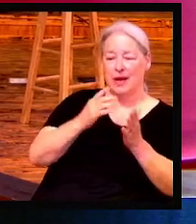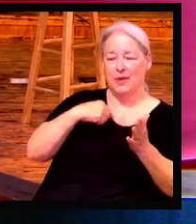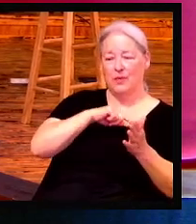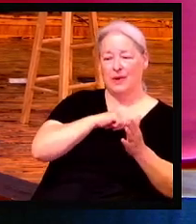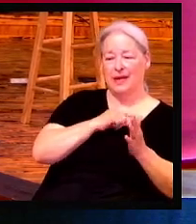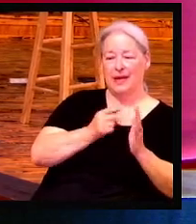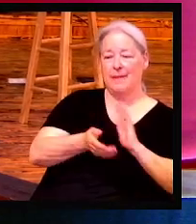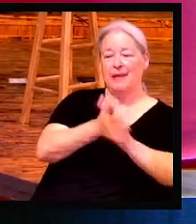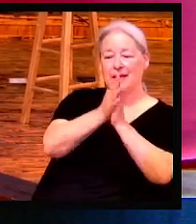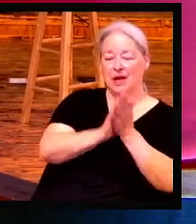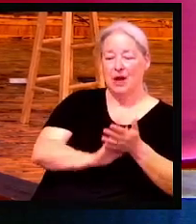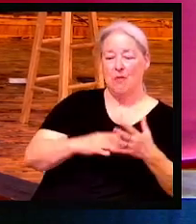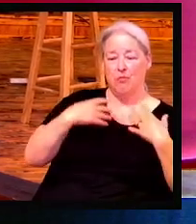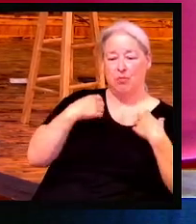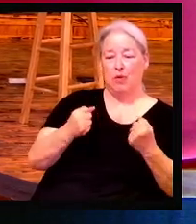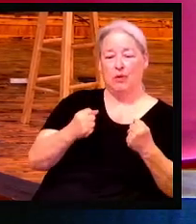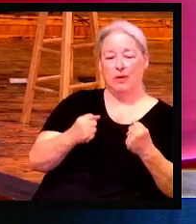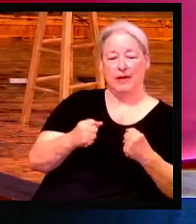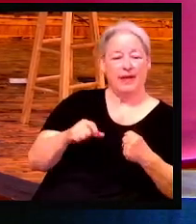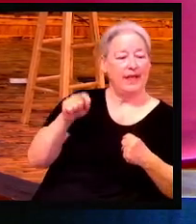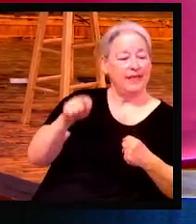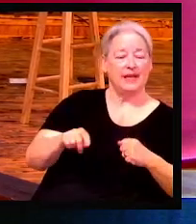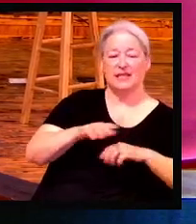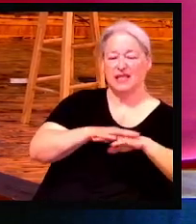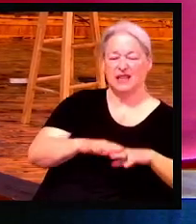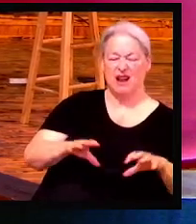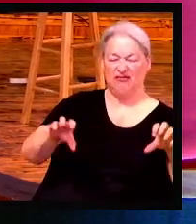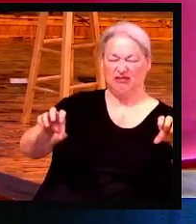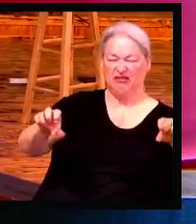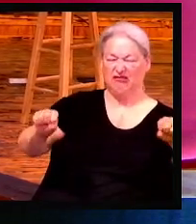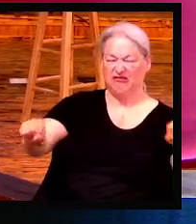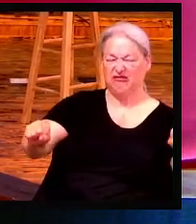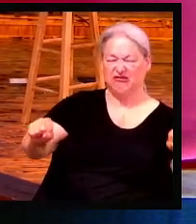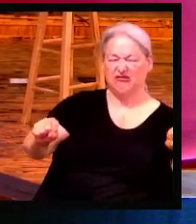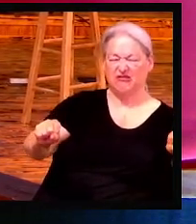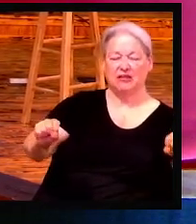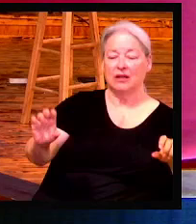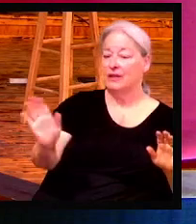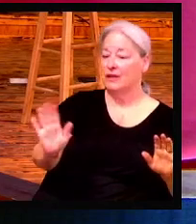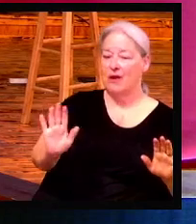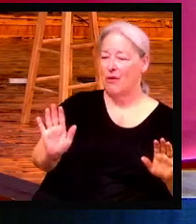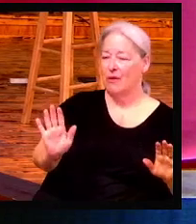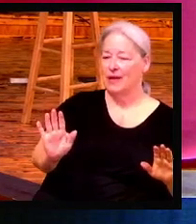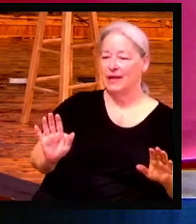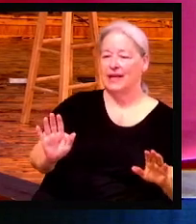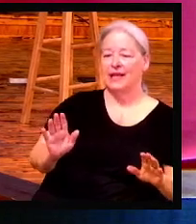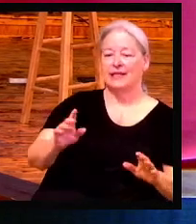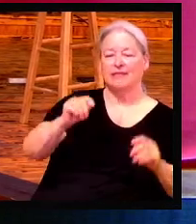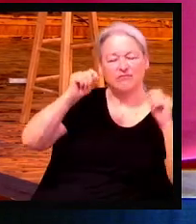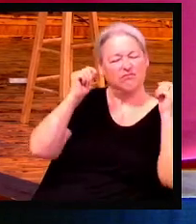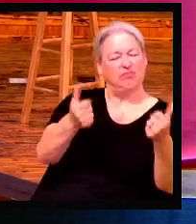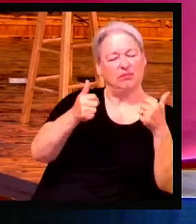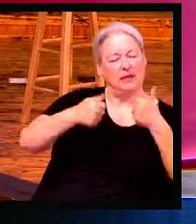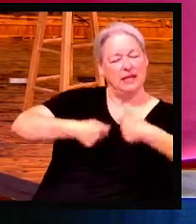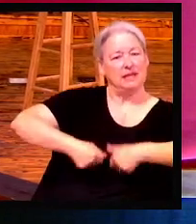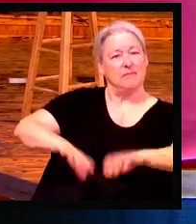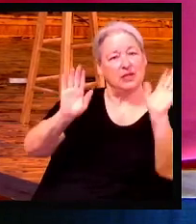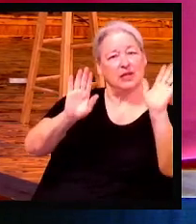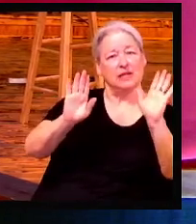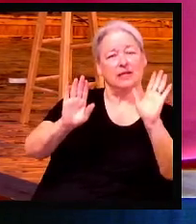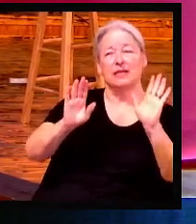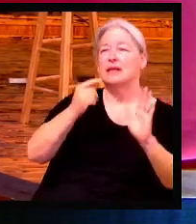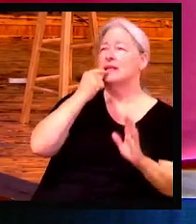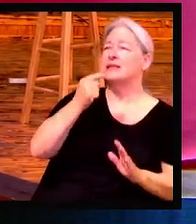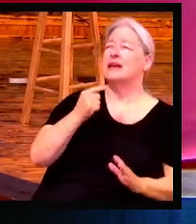emphasize this enough. This is not a white knuckle thing. This is an immediate submission to the Lord and saying, Lord, forgive me for being a coward.